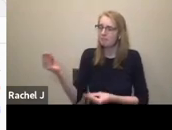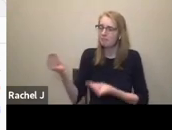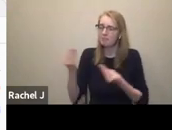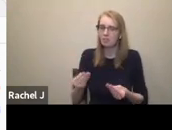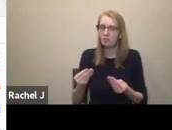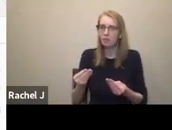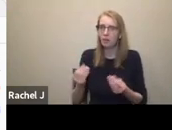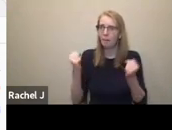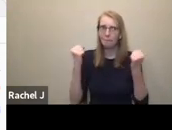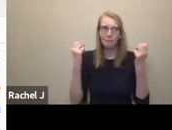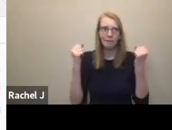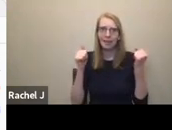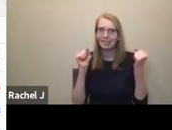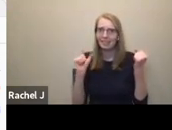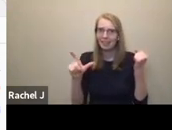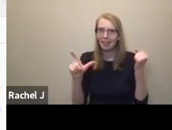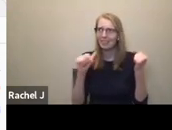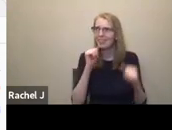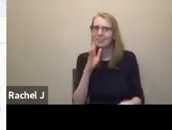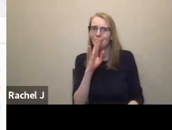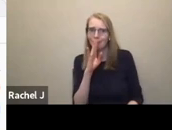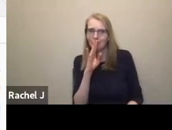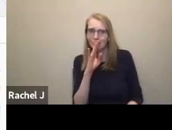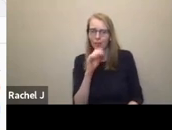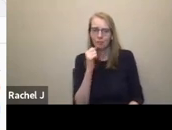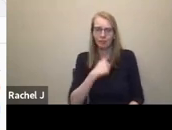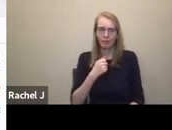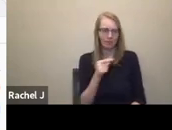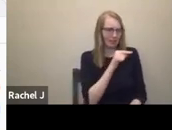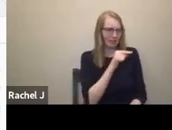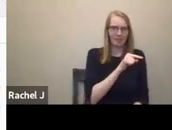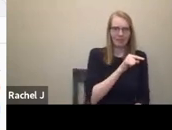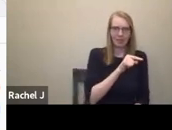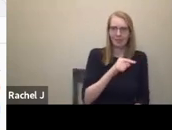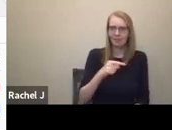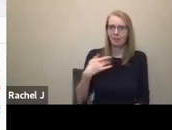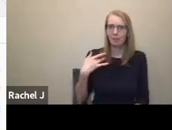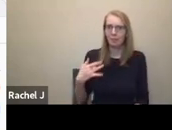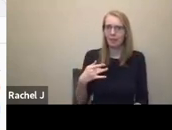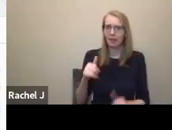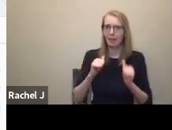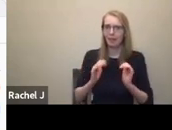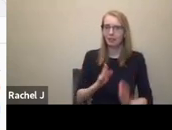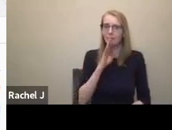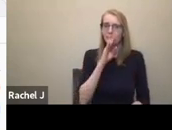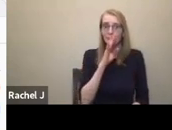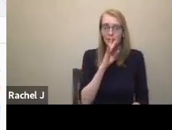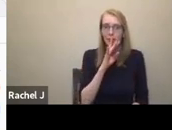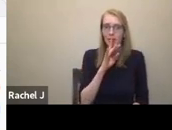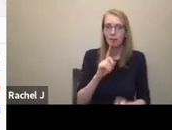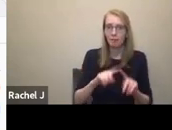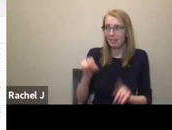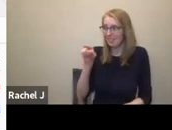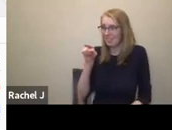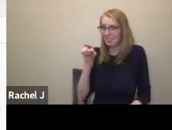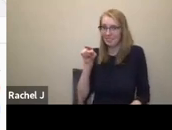spoken on the sorry on this idea over here. Even though most theatre is a spoken theatre unless you're doing a physical theatre show. Over here, it's going